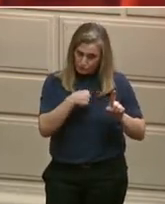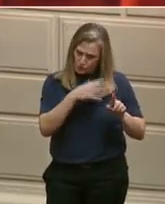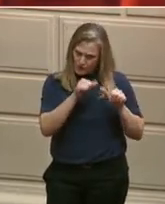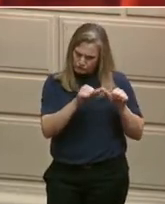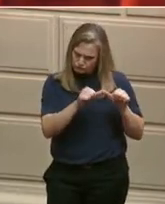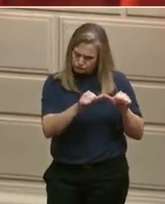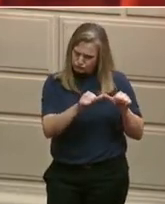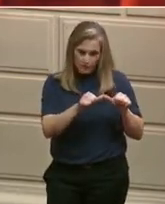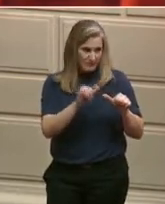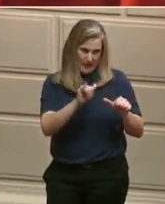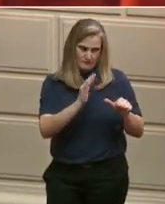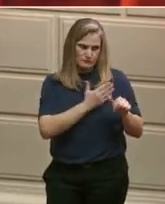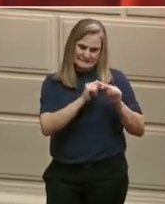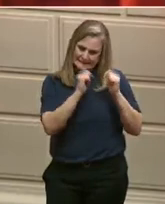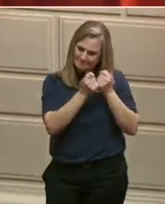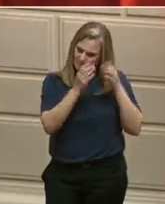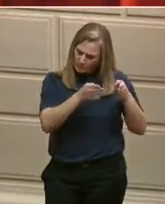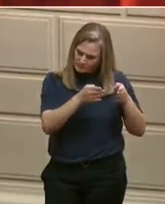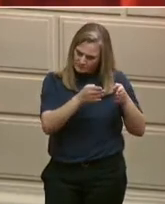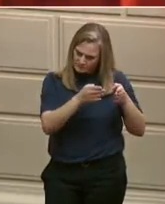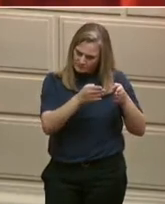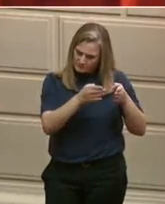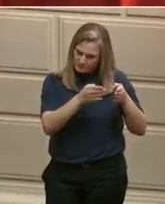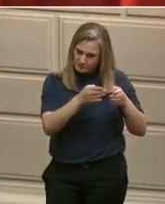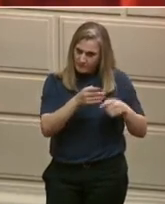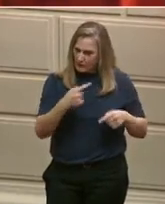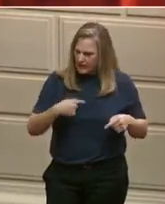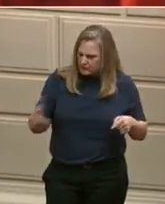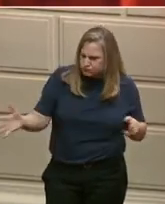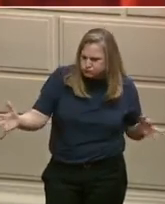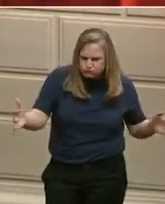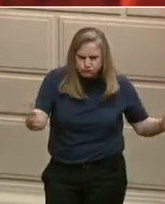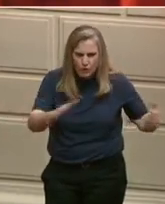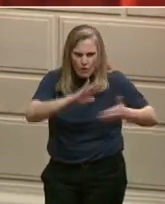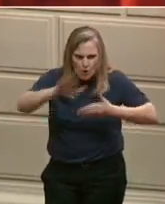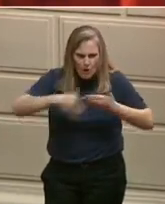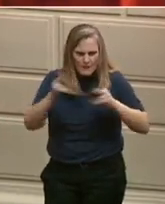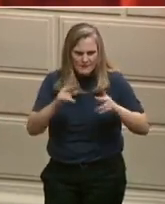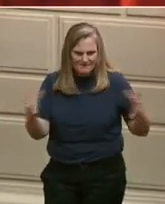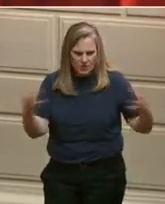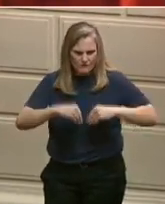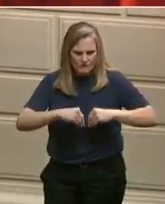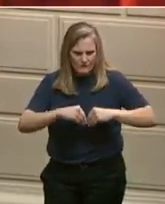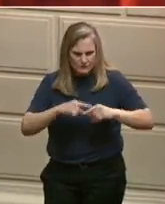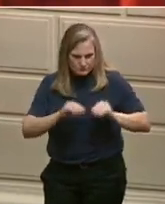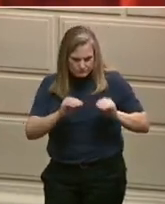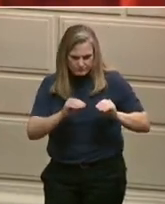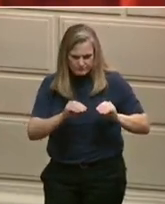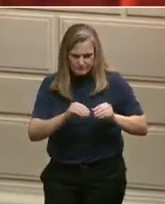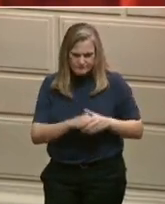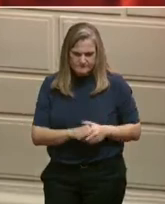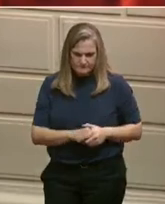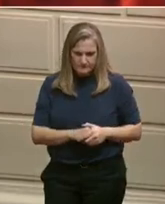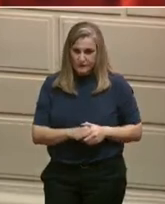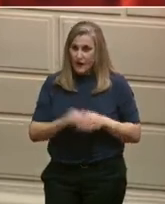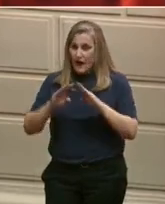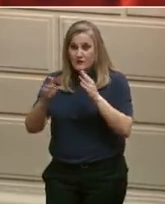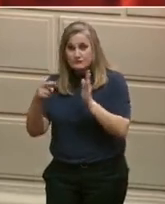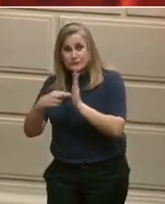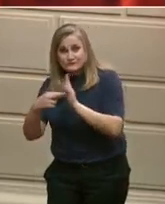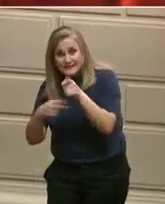strong educational leaders in the General Assembly, like Representative Joe McNamara. Where's Joe? Joe's around here somewhere.